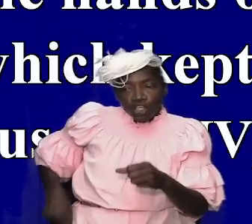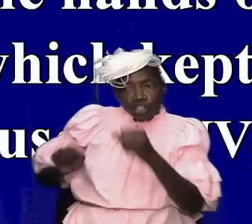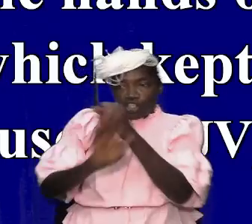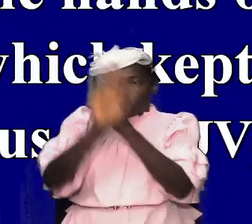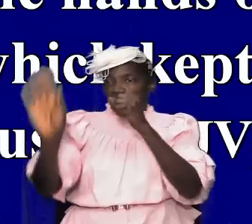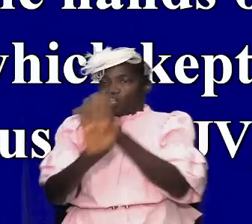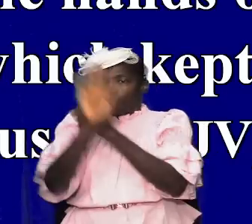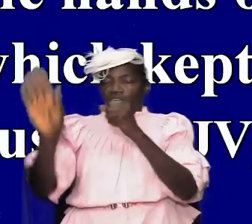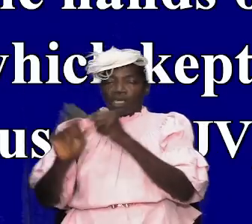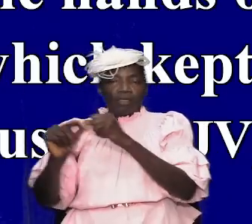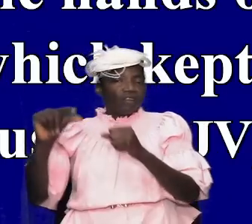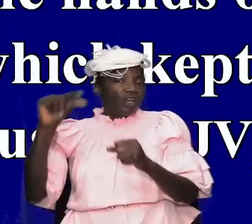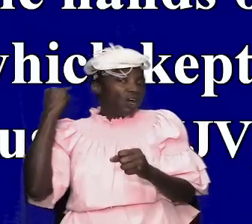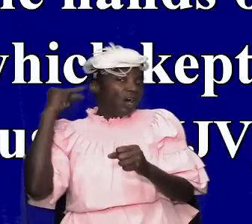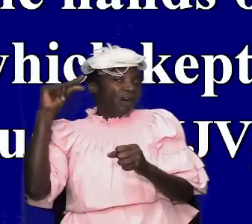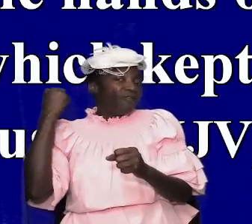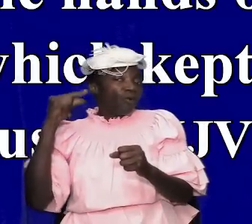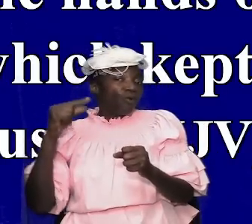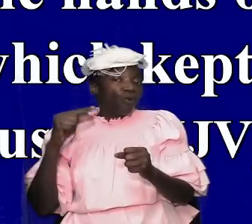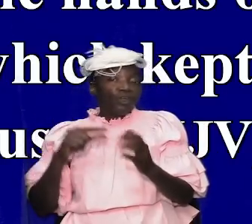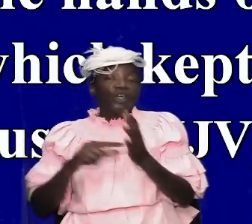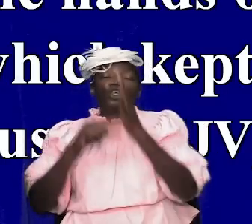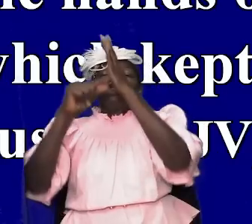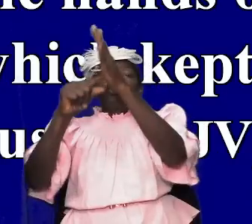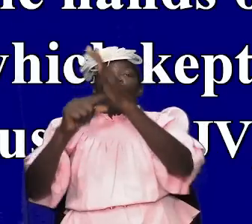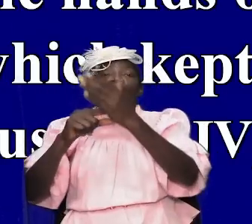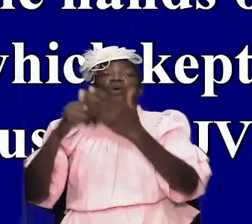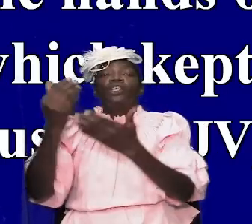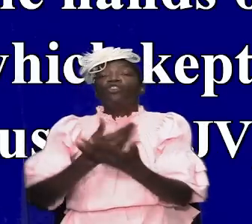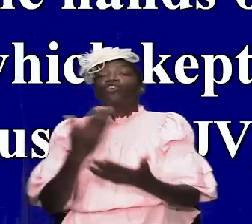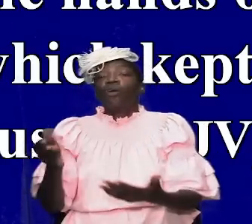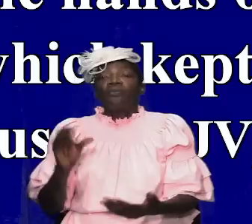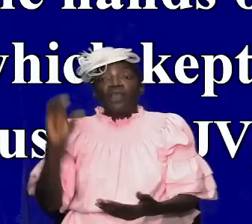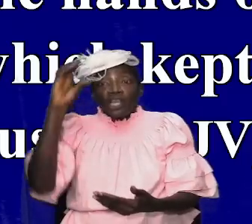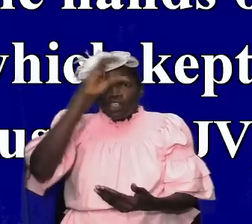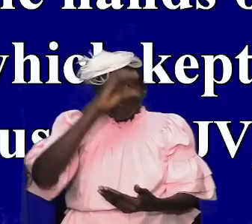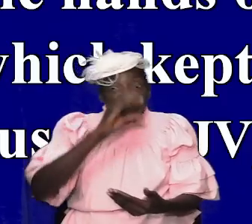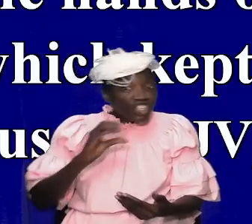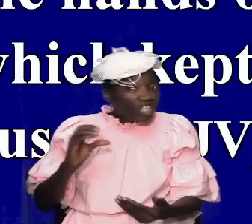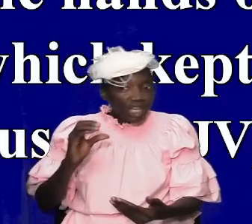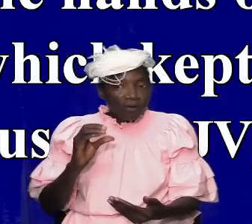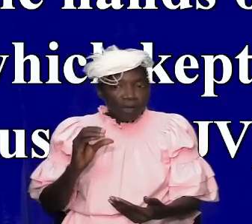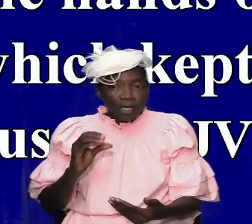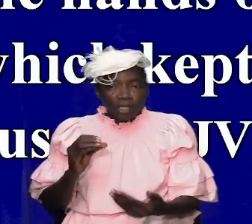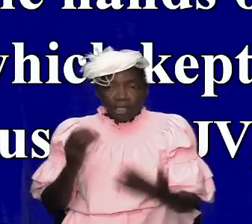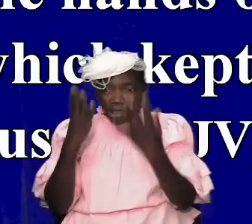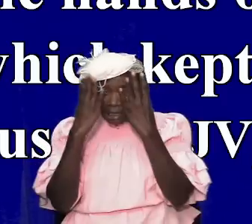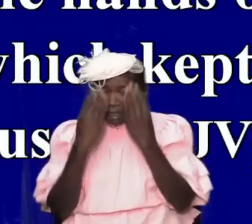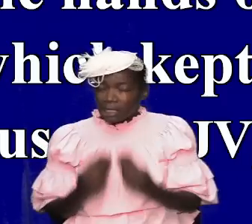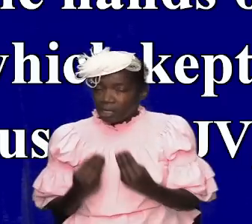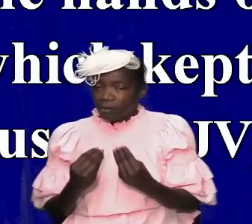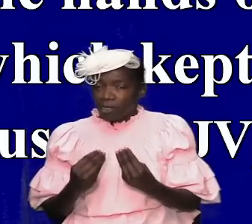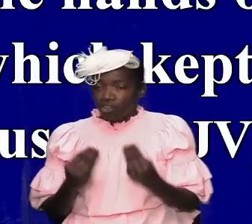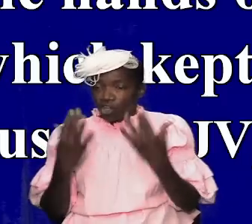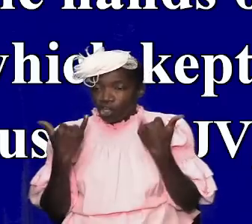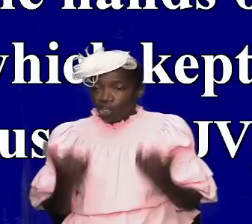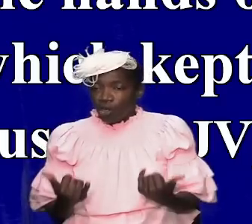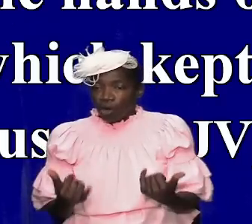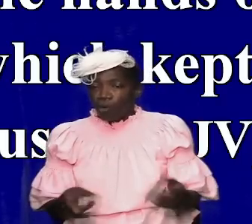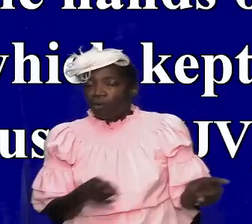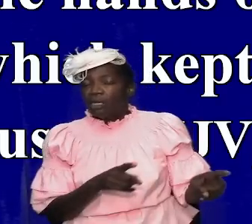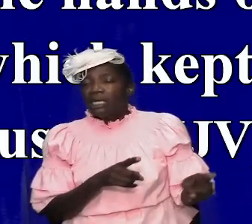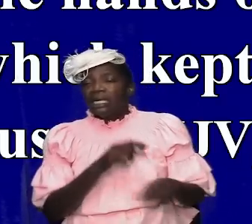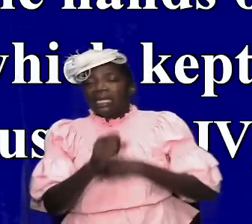signifying something serious no they did everything that they wanted years later